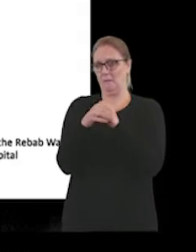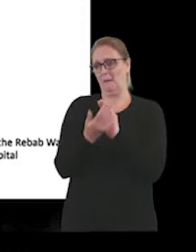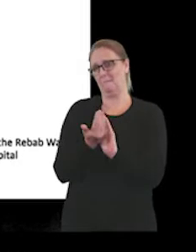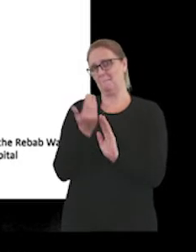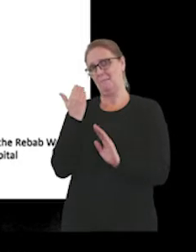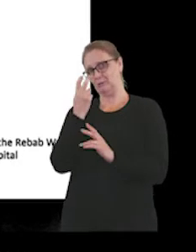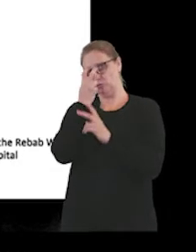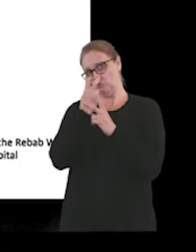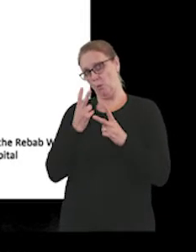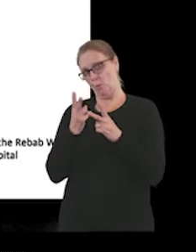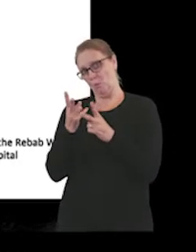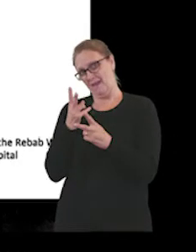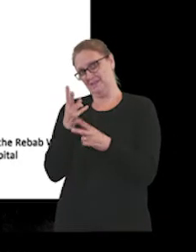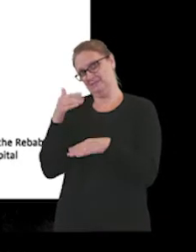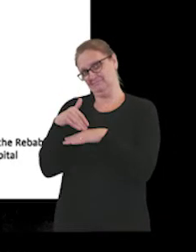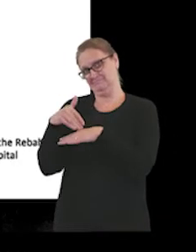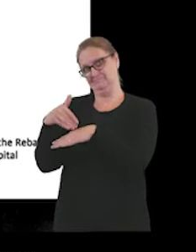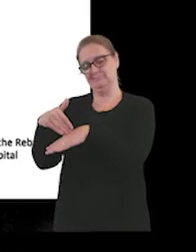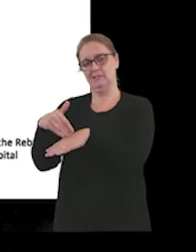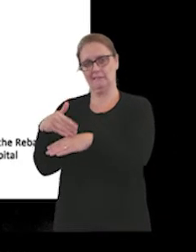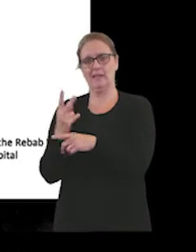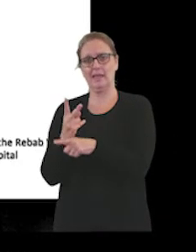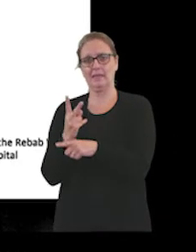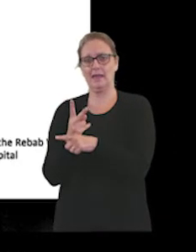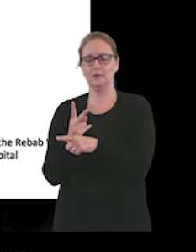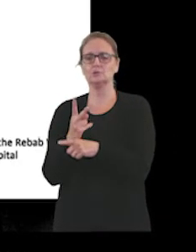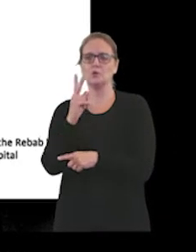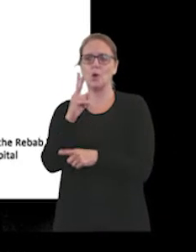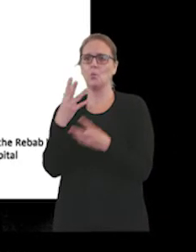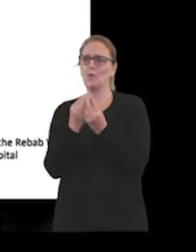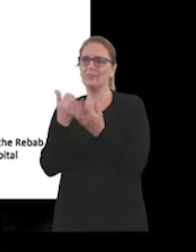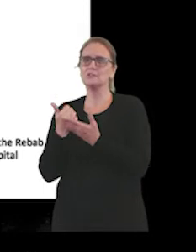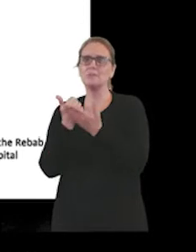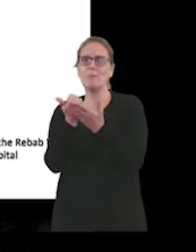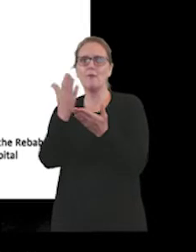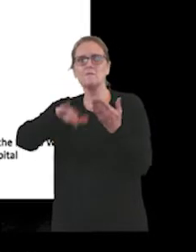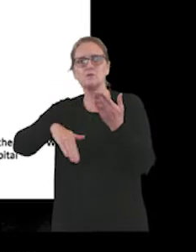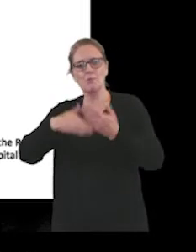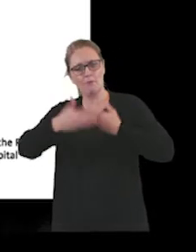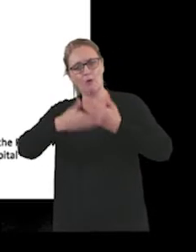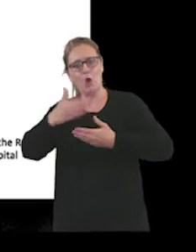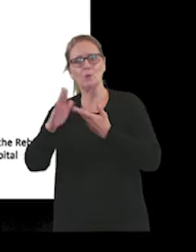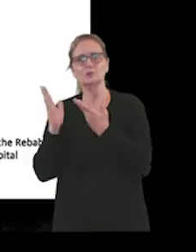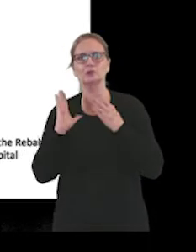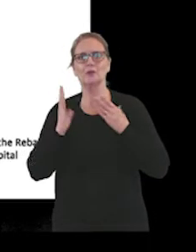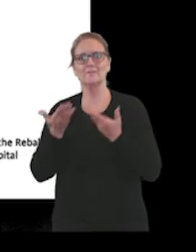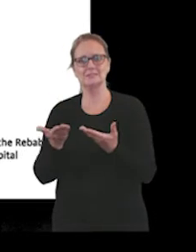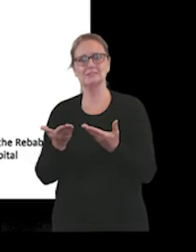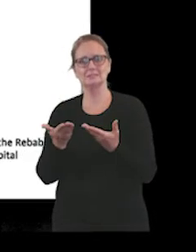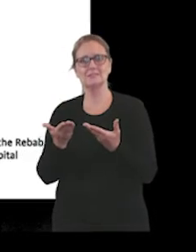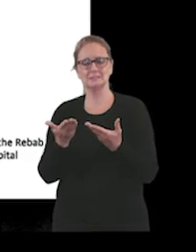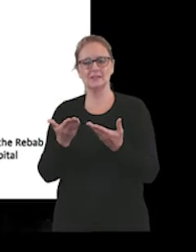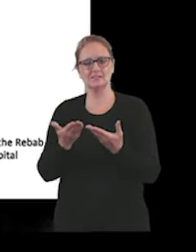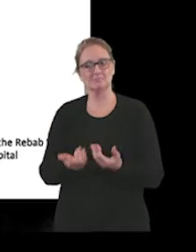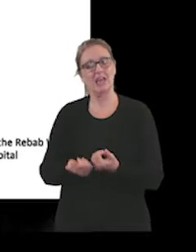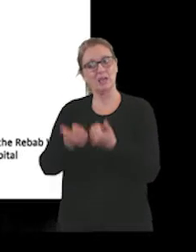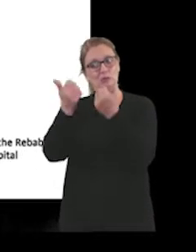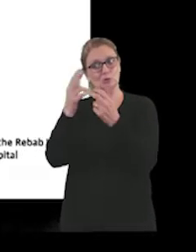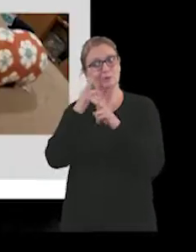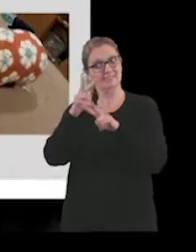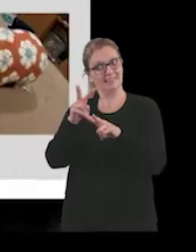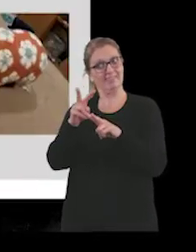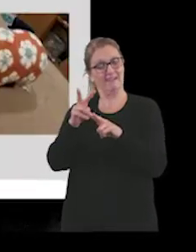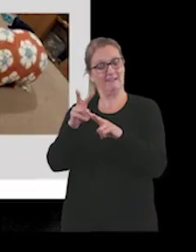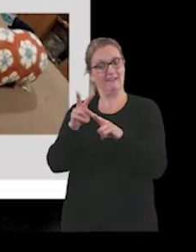for them to access the sort of ongoing services that they may well need. So it's really good to see that in